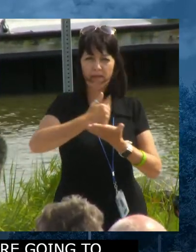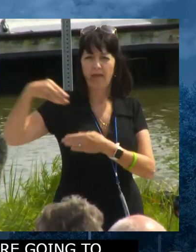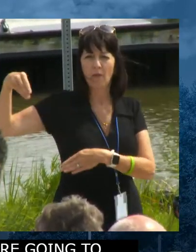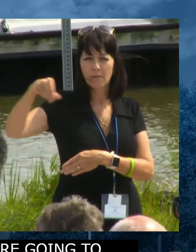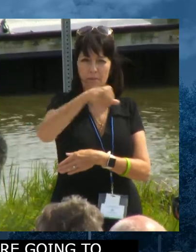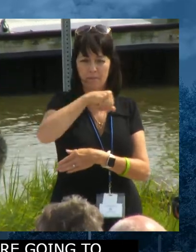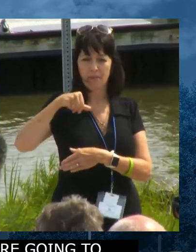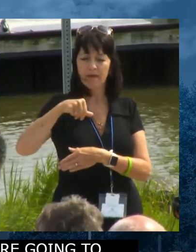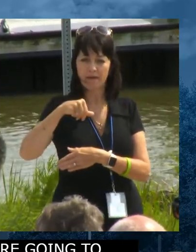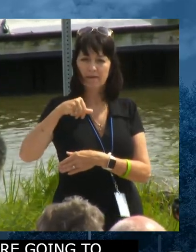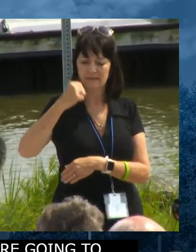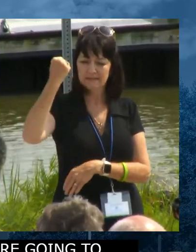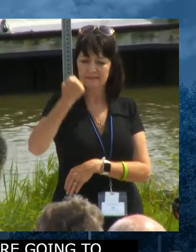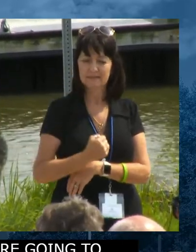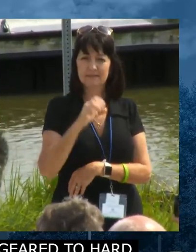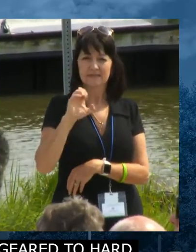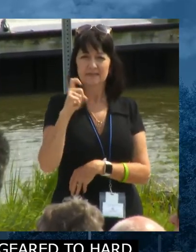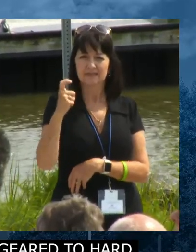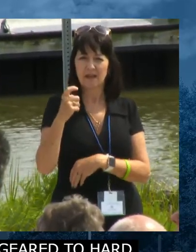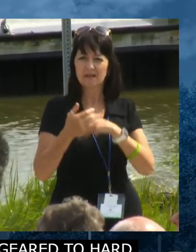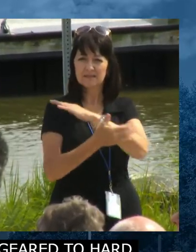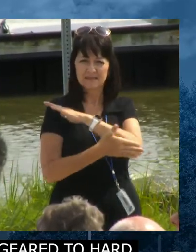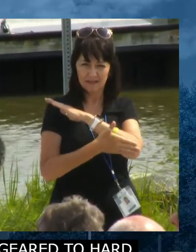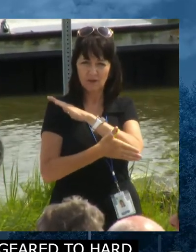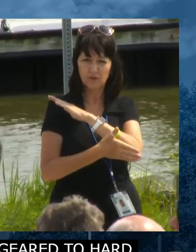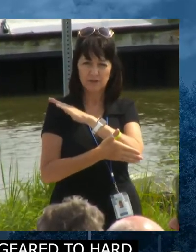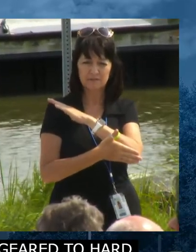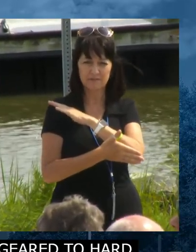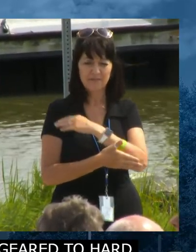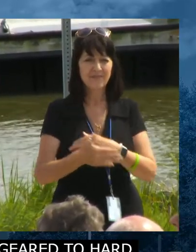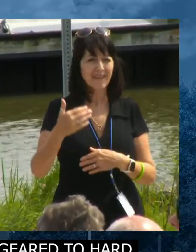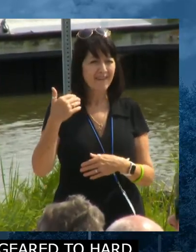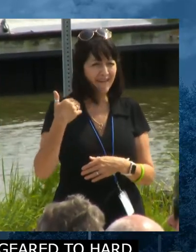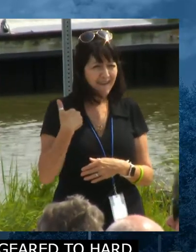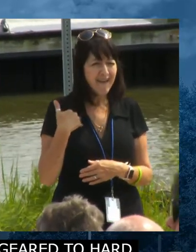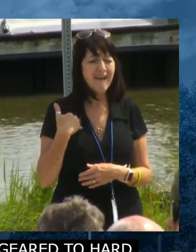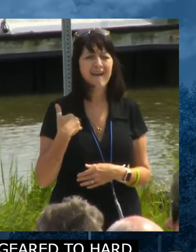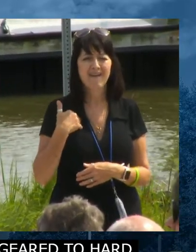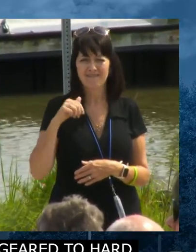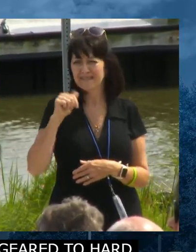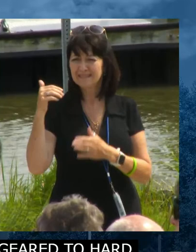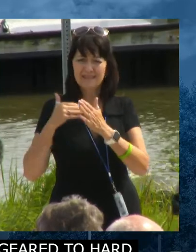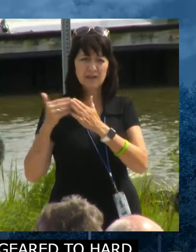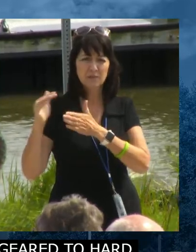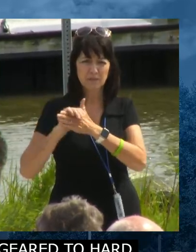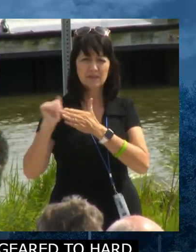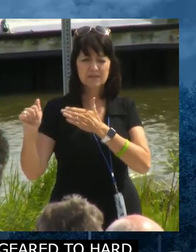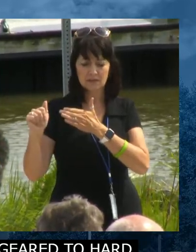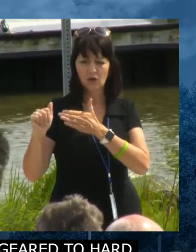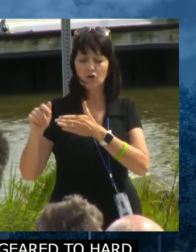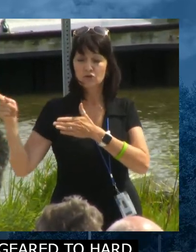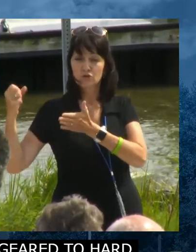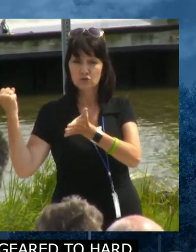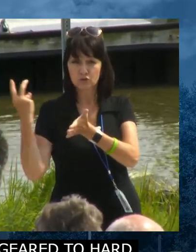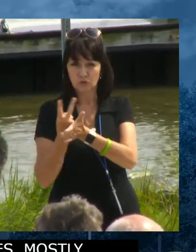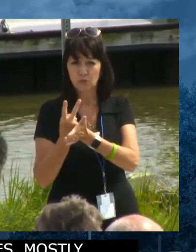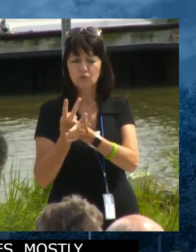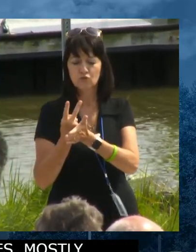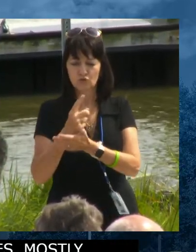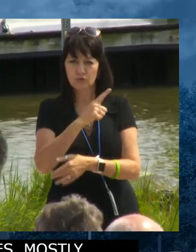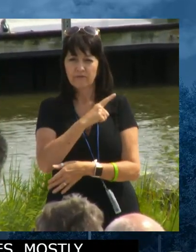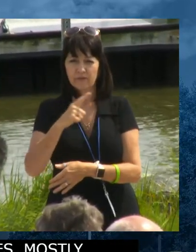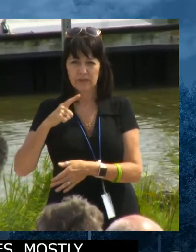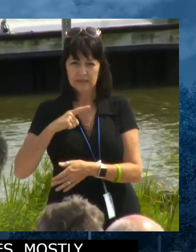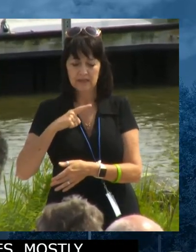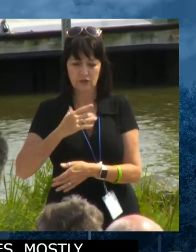here. And we also have tens of millions of dollars that have been appropriated by the legislature in our capital budget